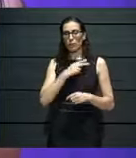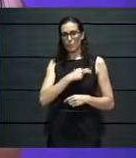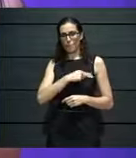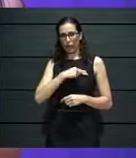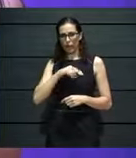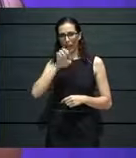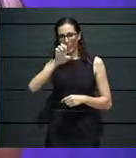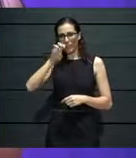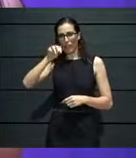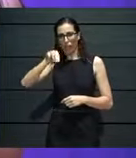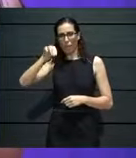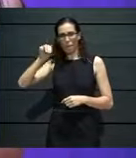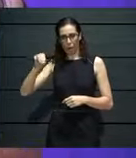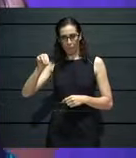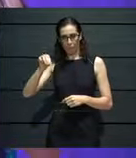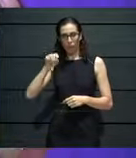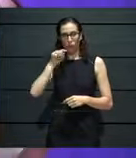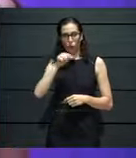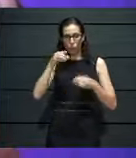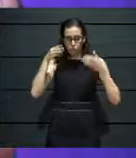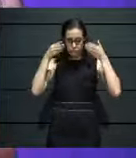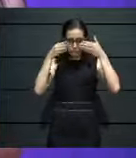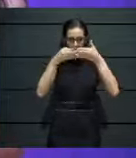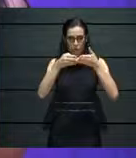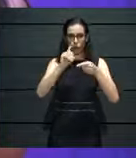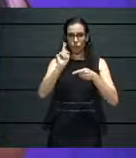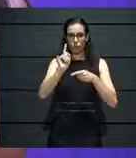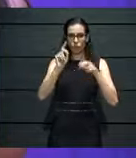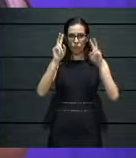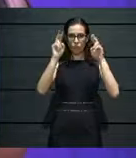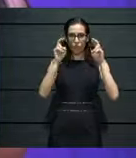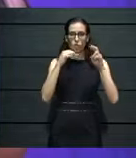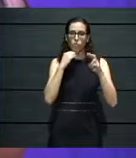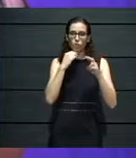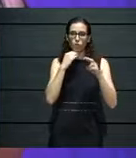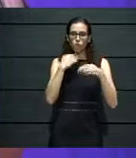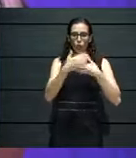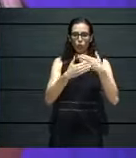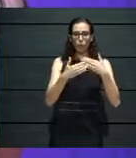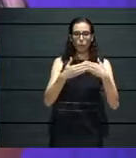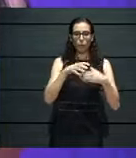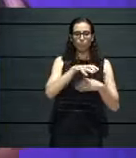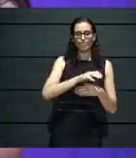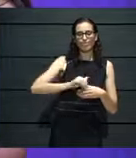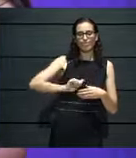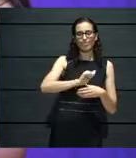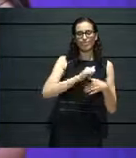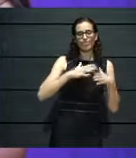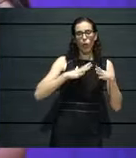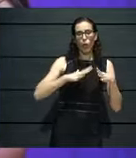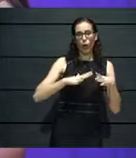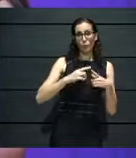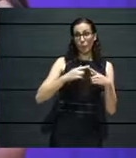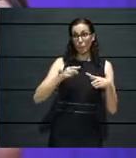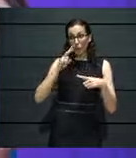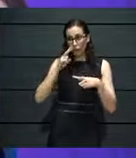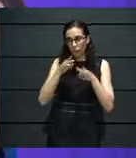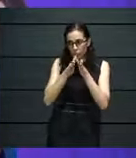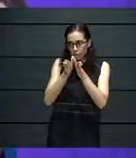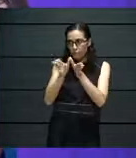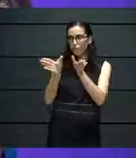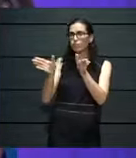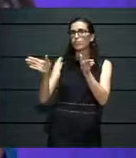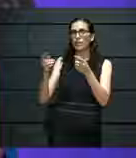subject of moving away from comfort zones, whilst looking at new and diverse audiences.